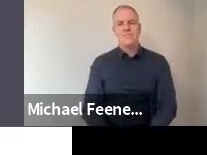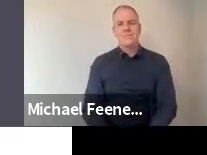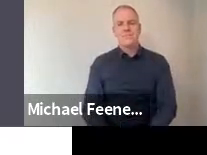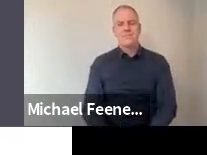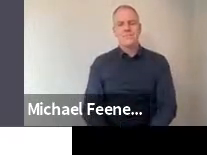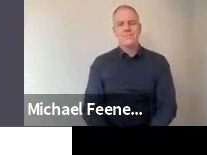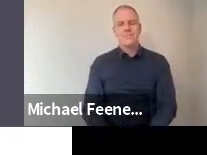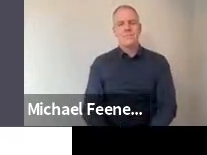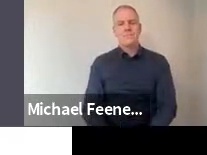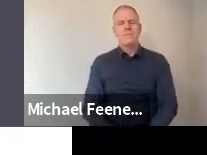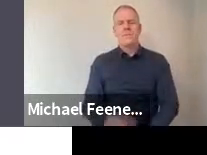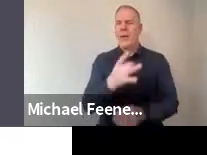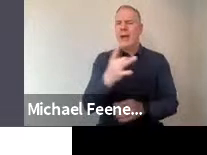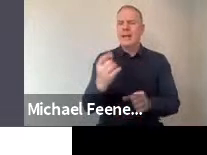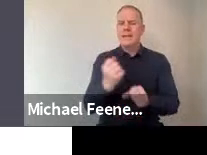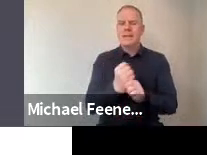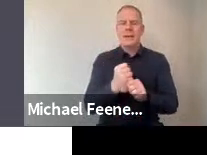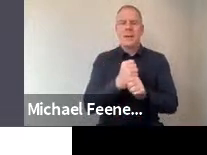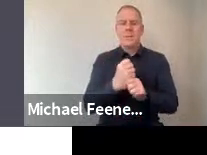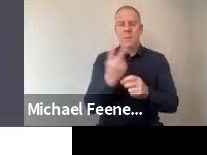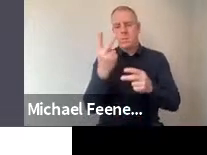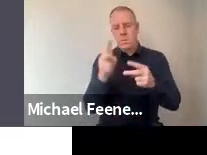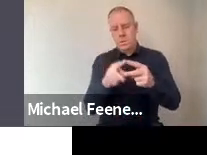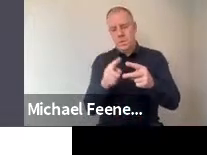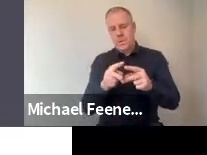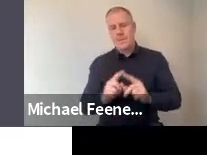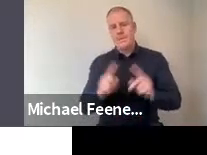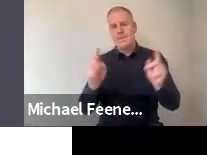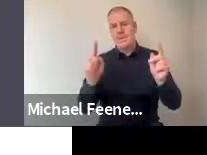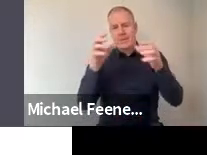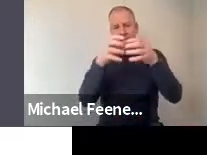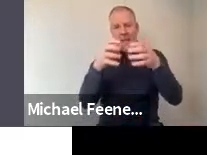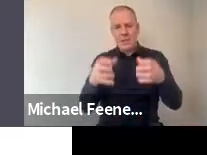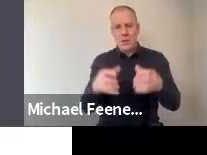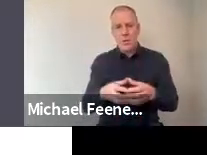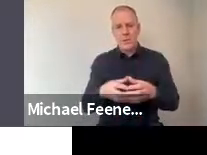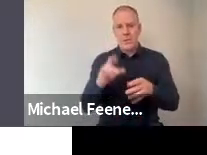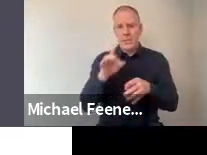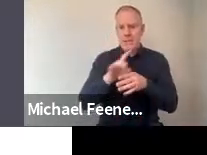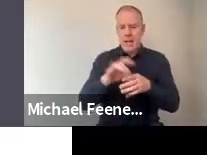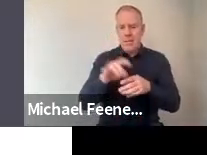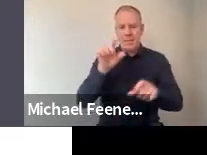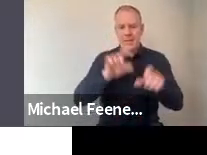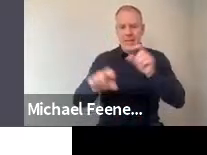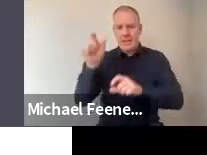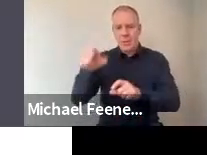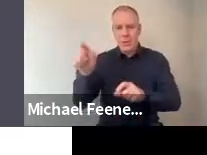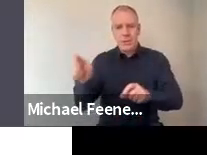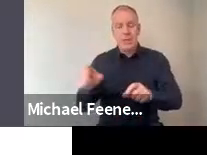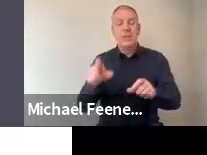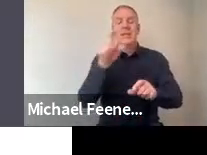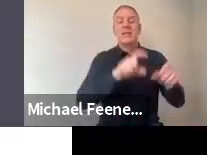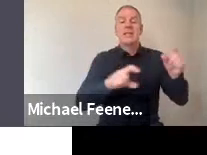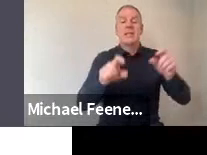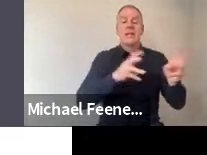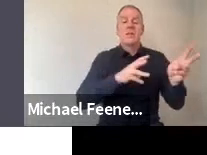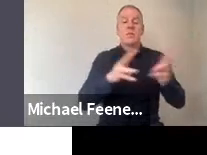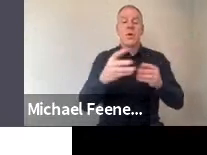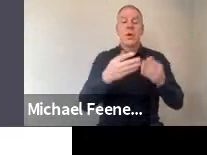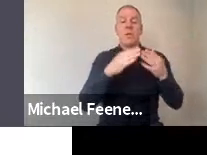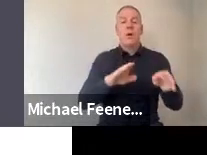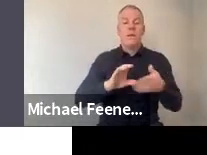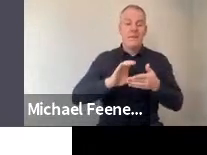We asked about two different categories of scientists. So scientists that are working in publicly funded